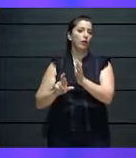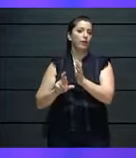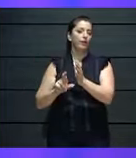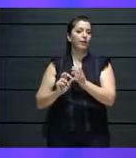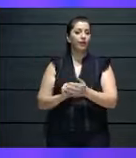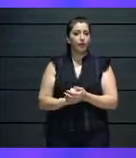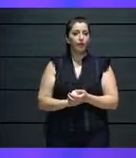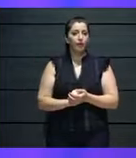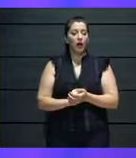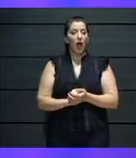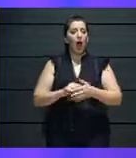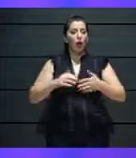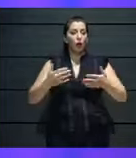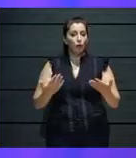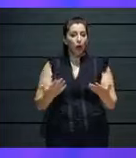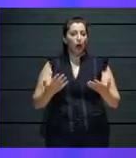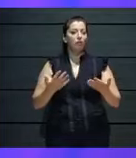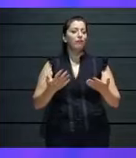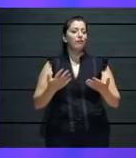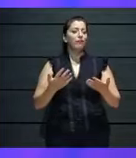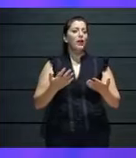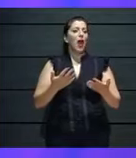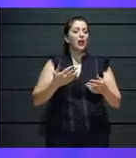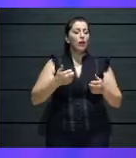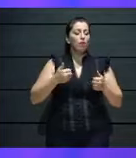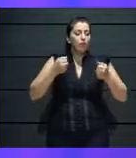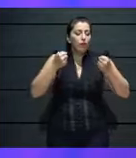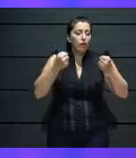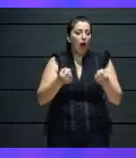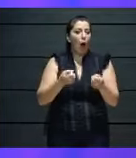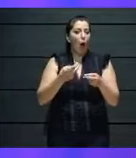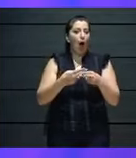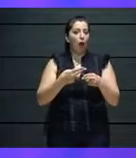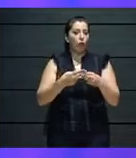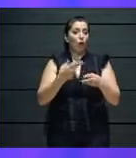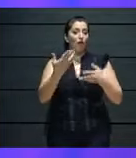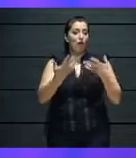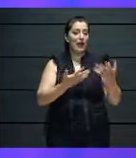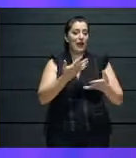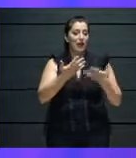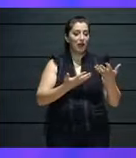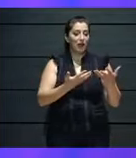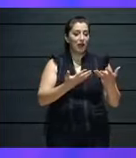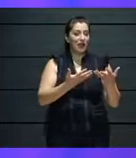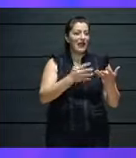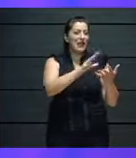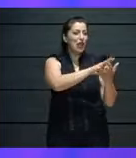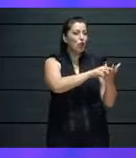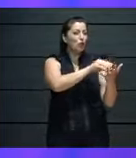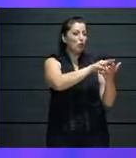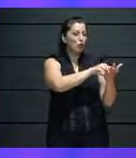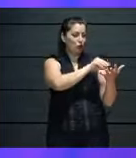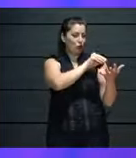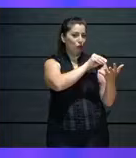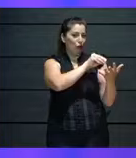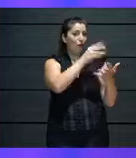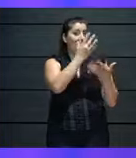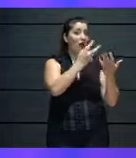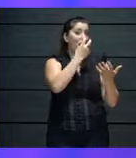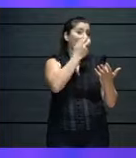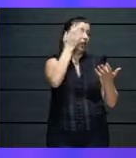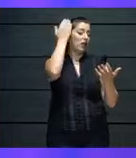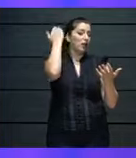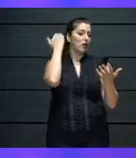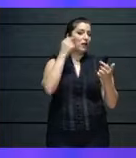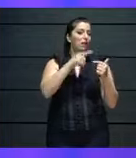spirit of the old ones. But we thought that some draconian elements in those rules should be revised.